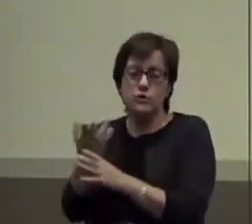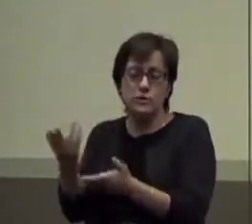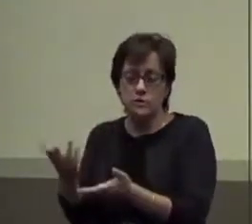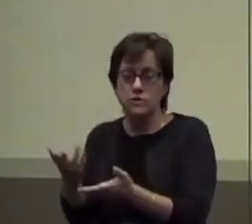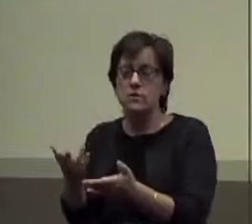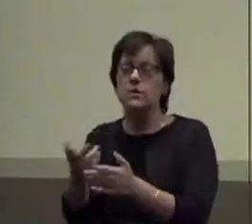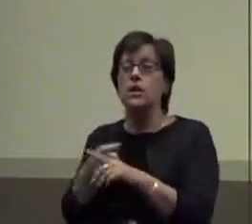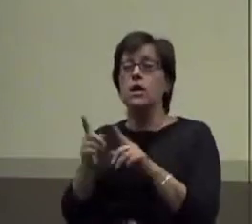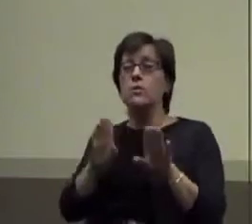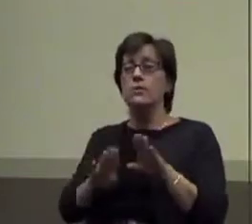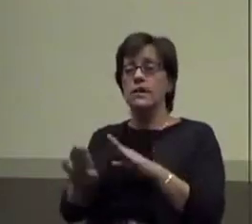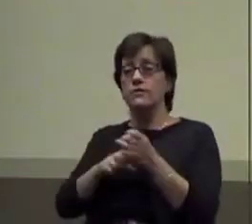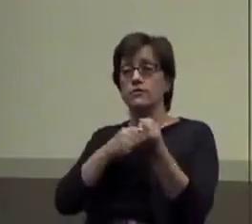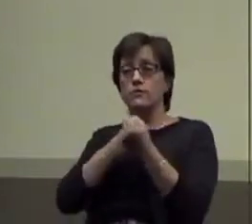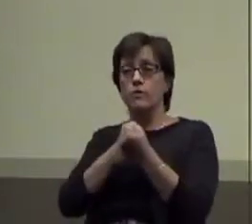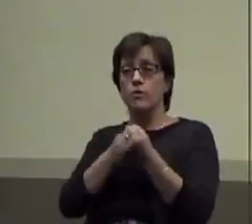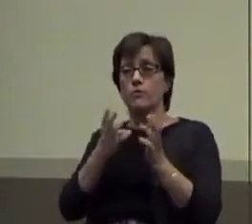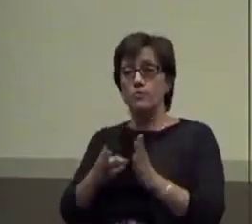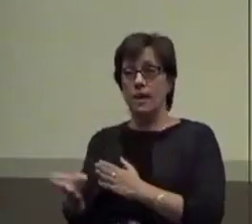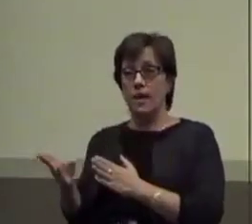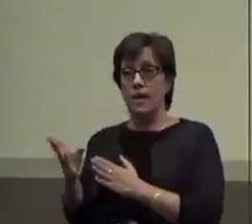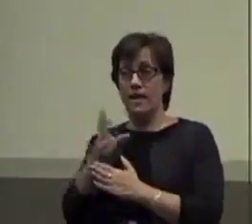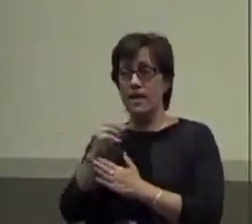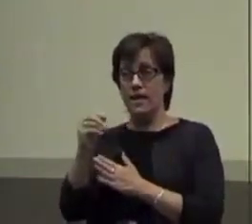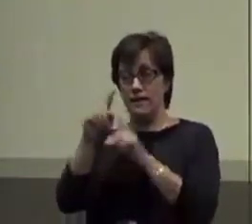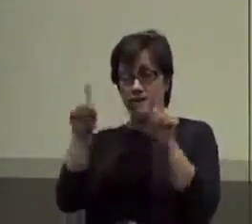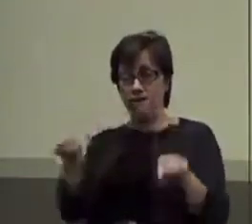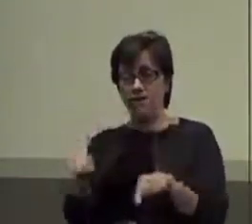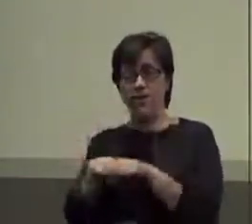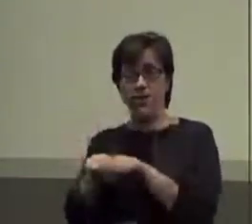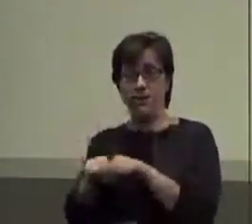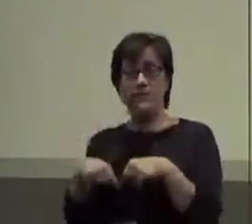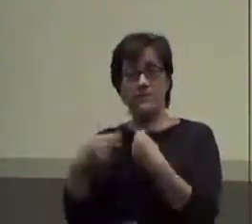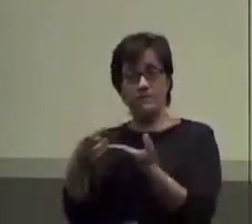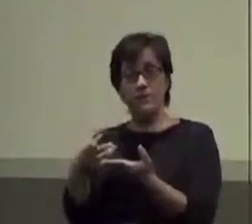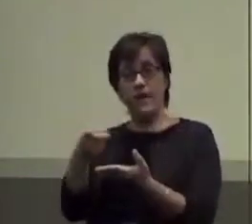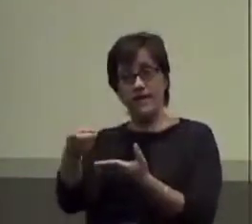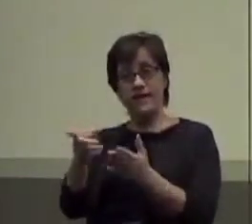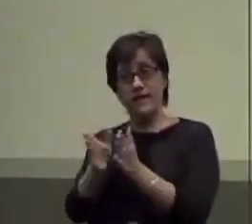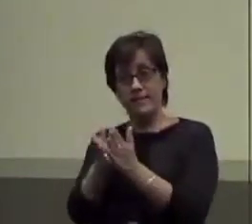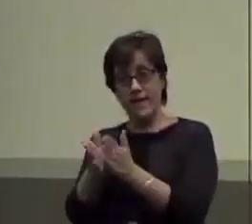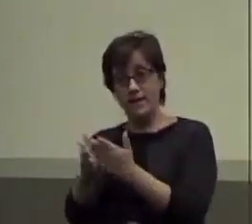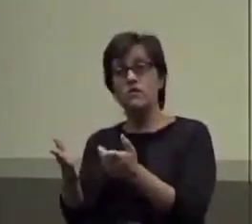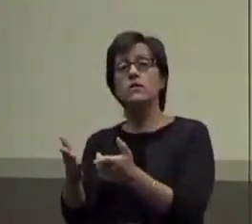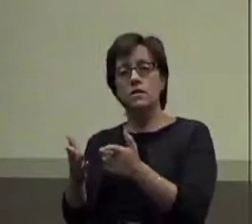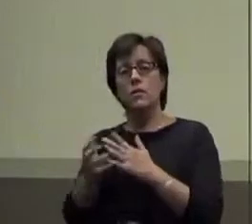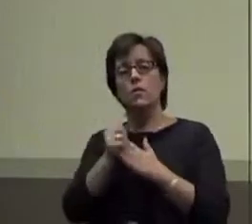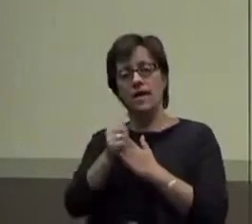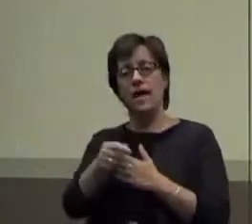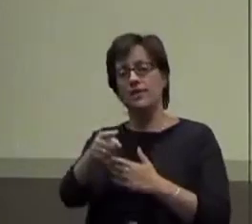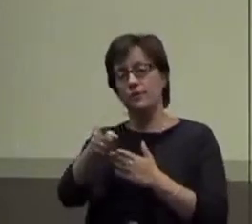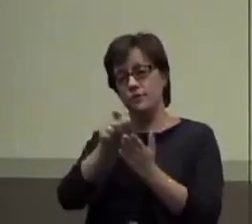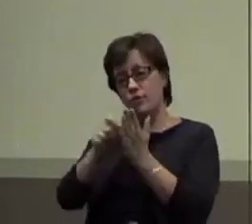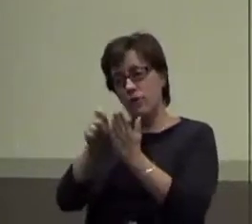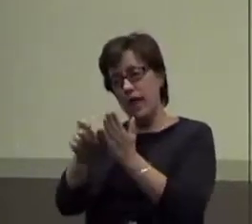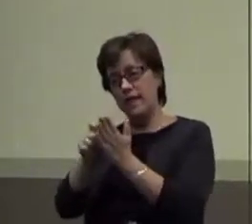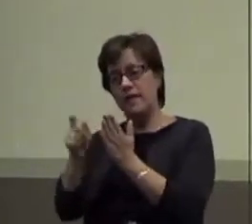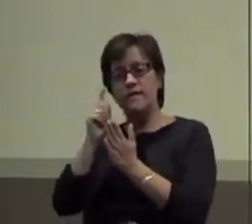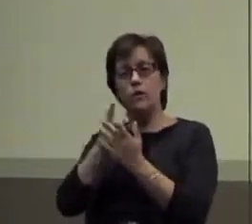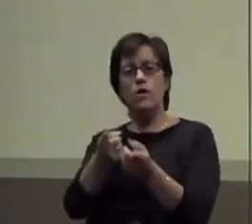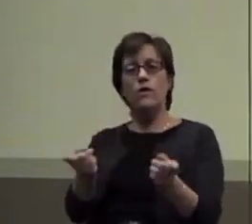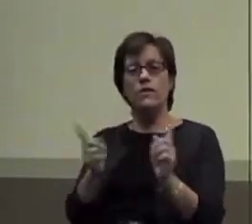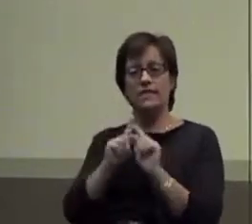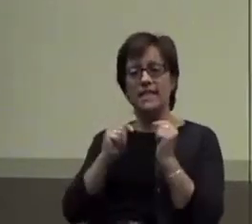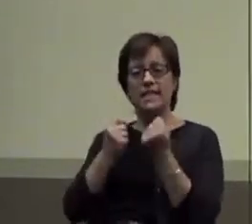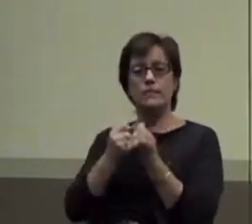But your behavior support plan and the form that's provided guides you along to then write these in for your team